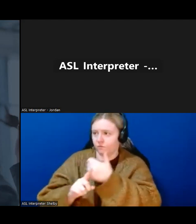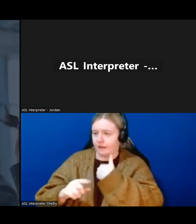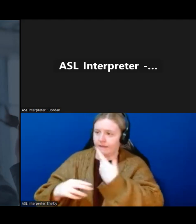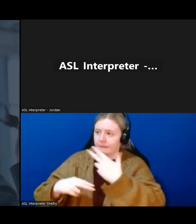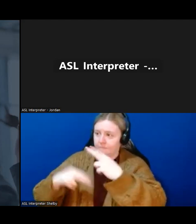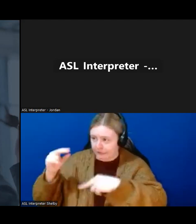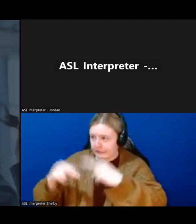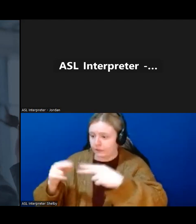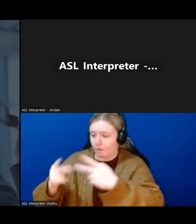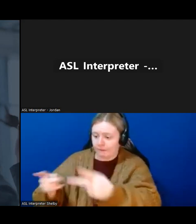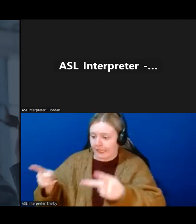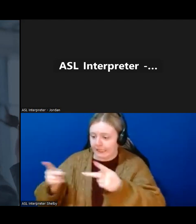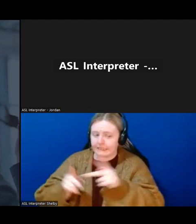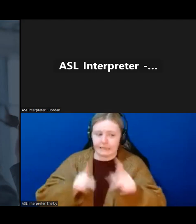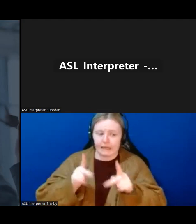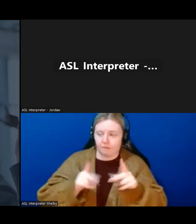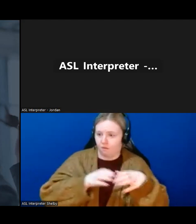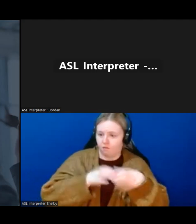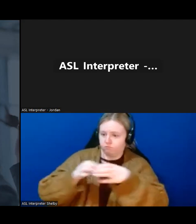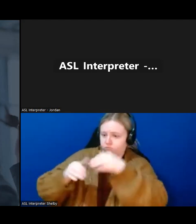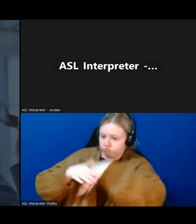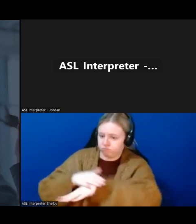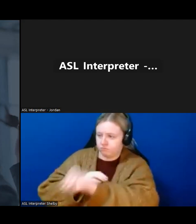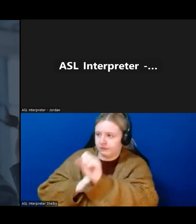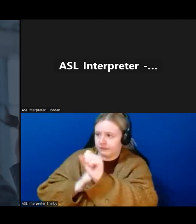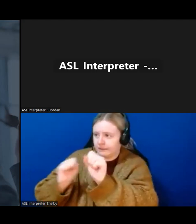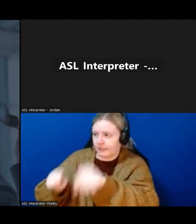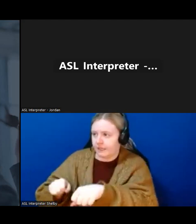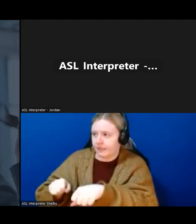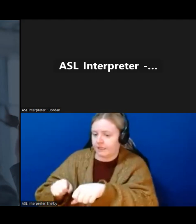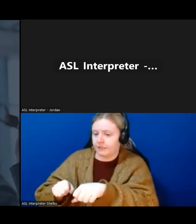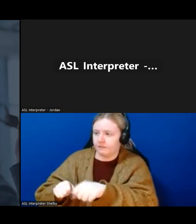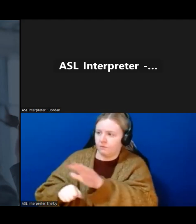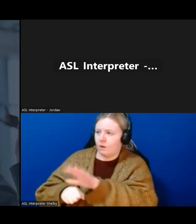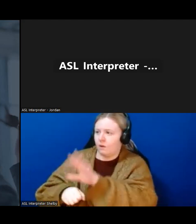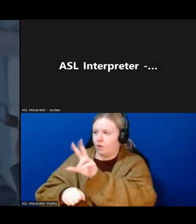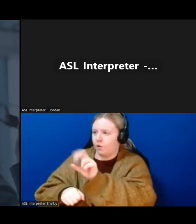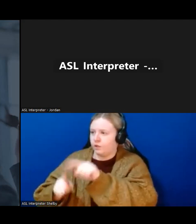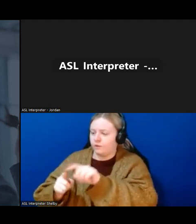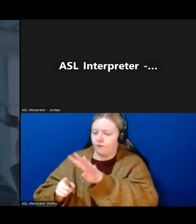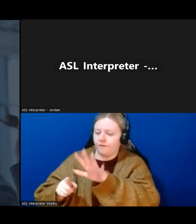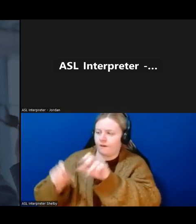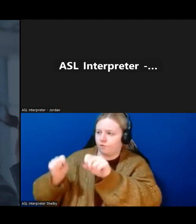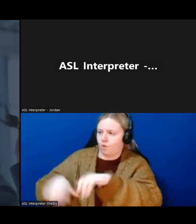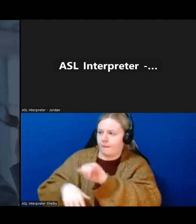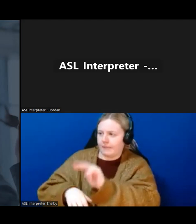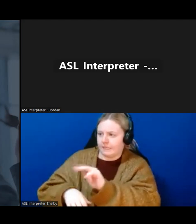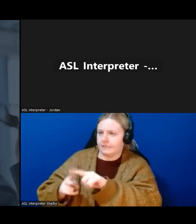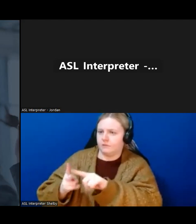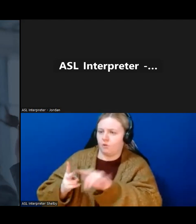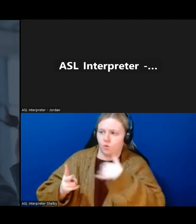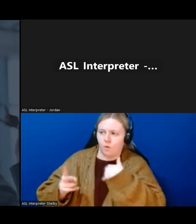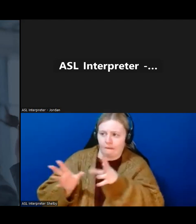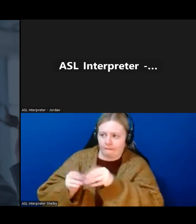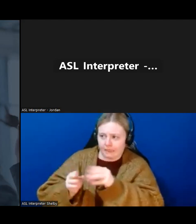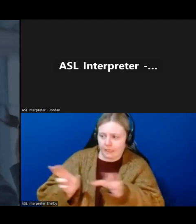come into for those 30-minute, 45 drop-ins. You also have, I believe, a meeting room that you